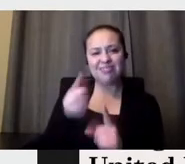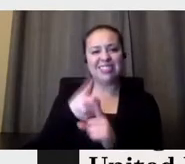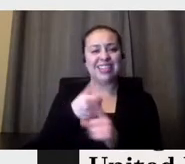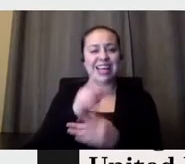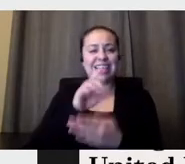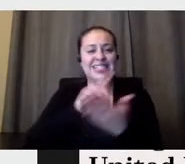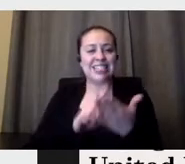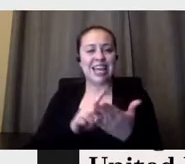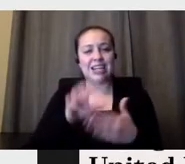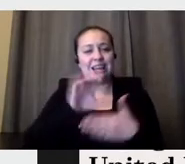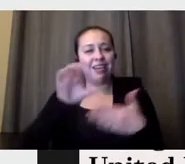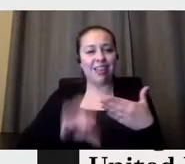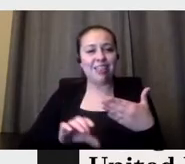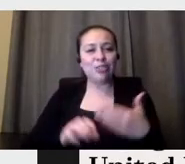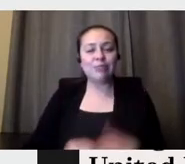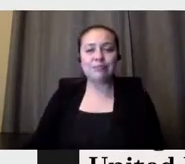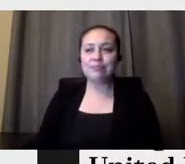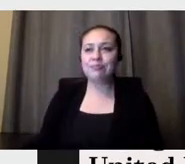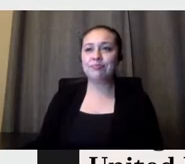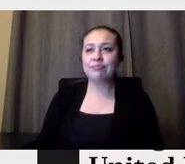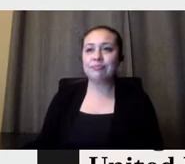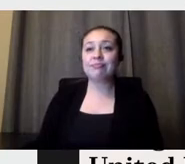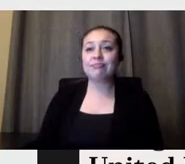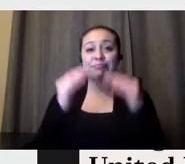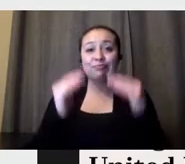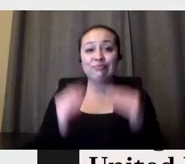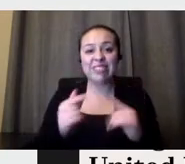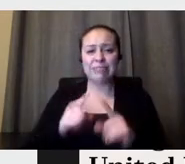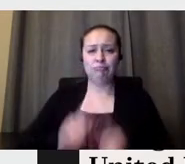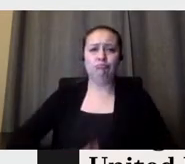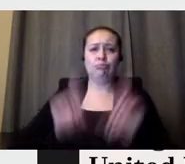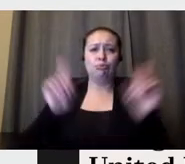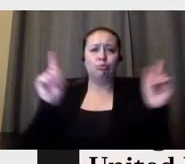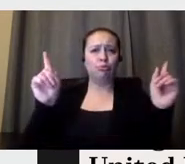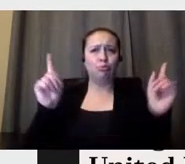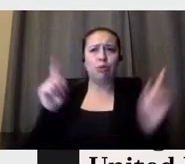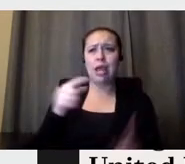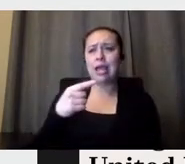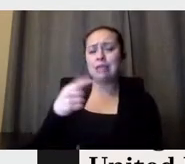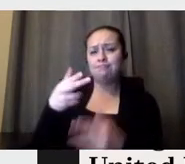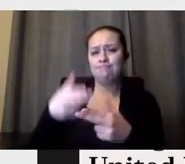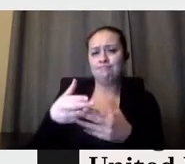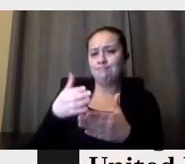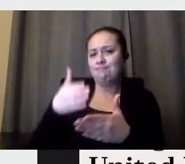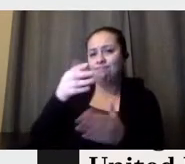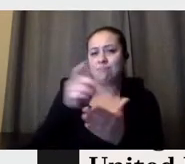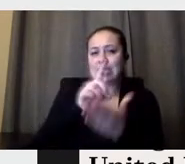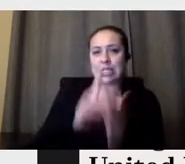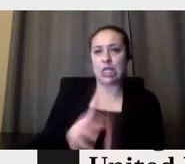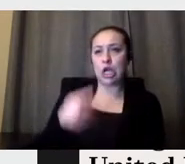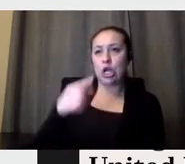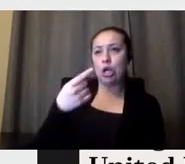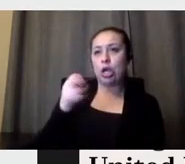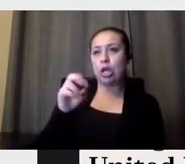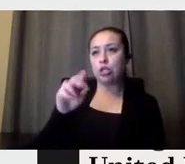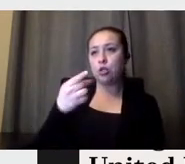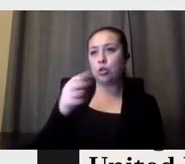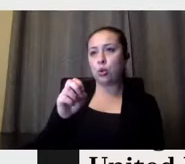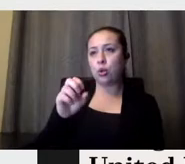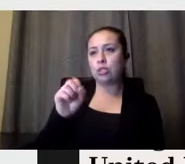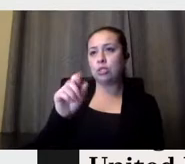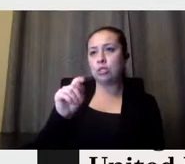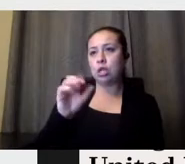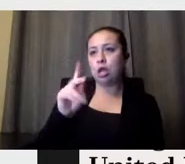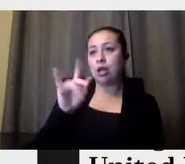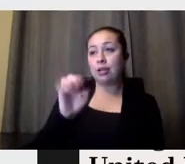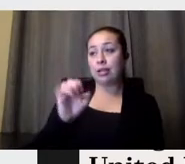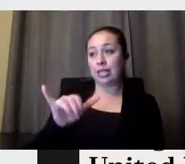Something completely different. This guy just, all he did was to paint the 9 and